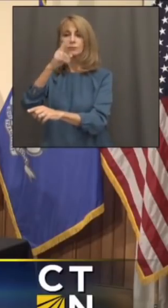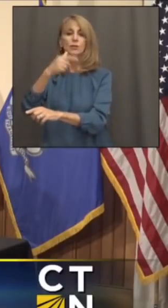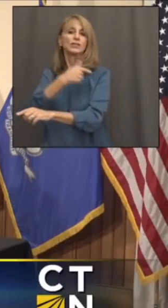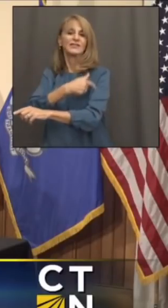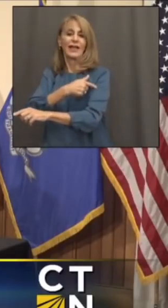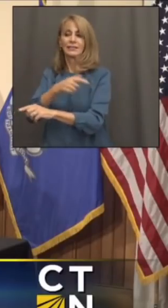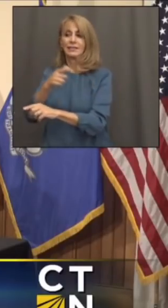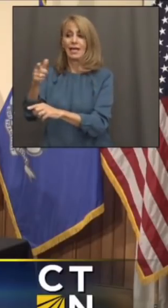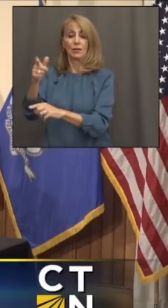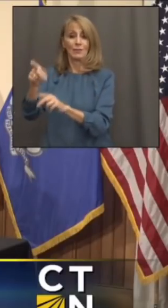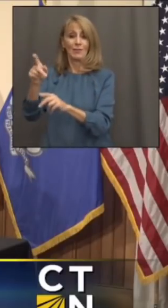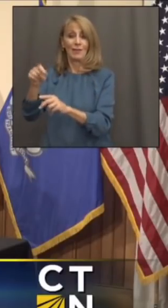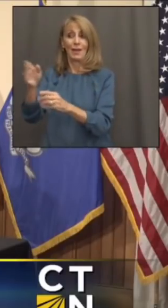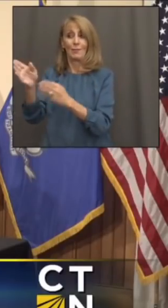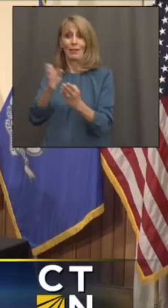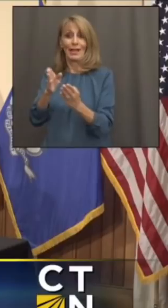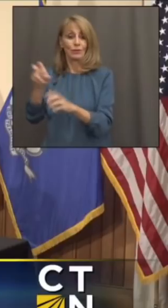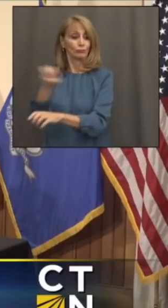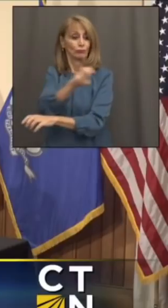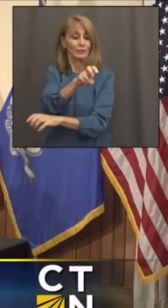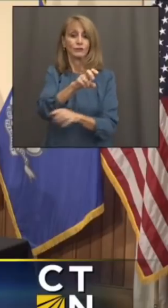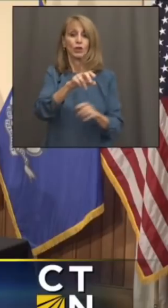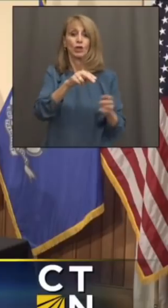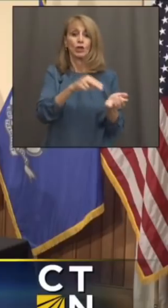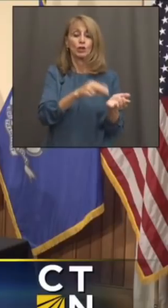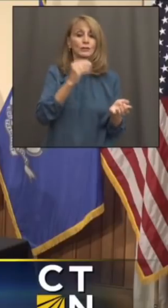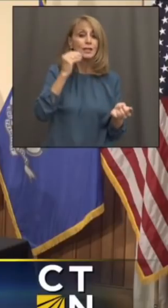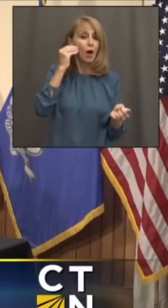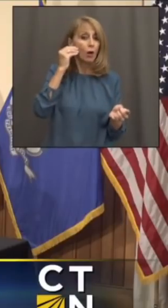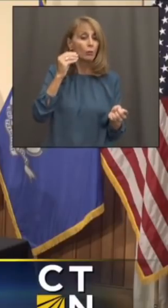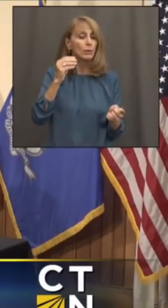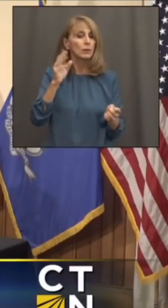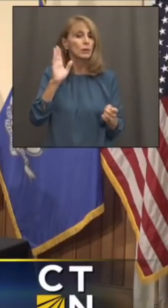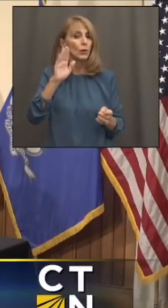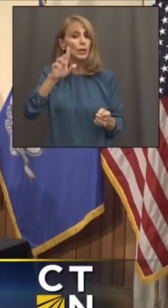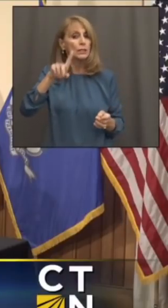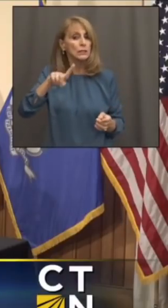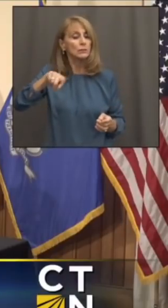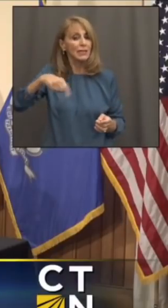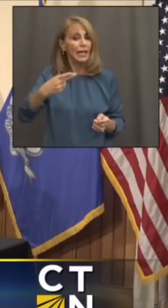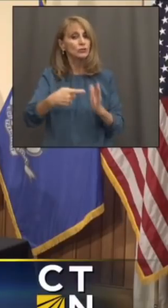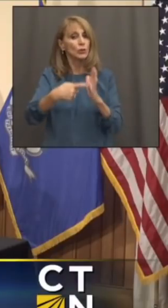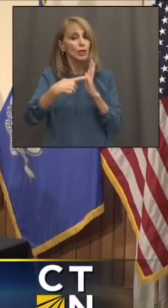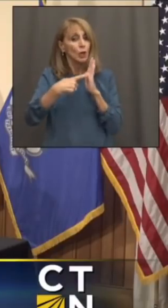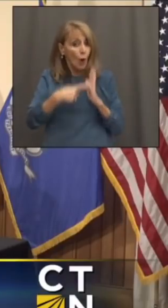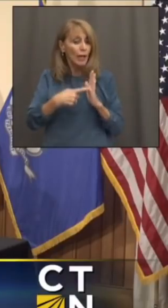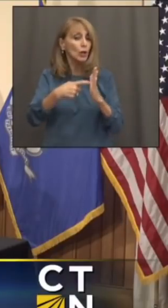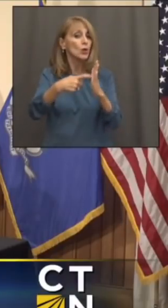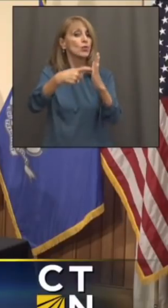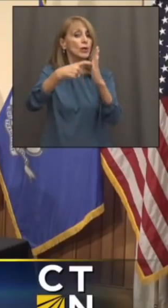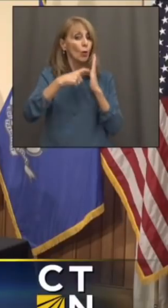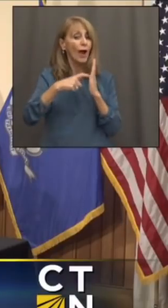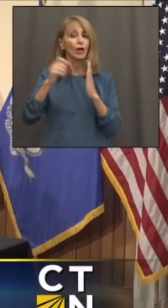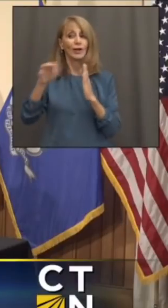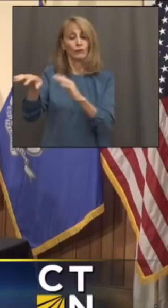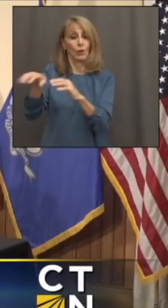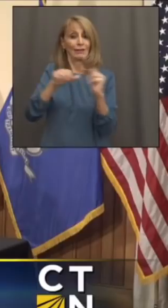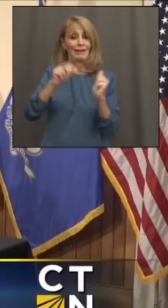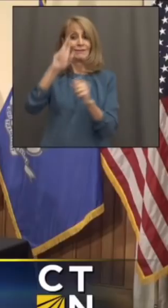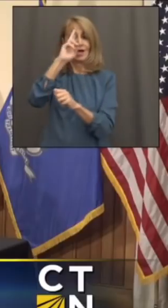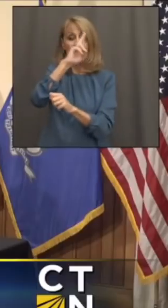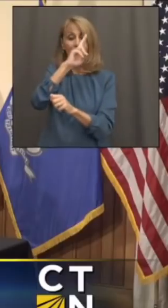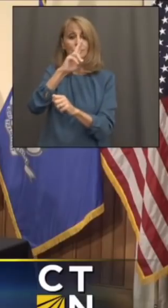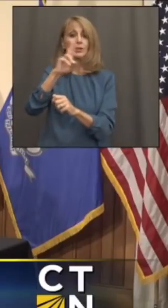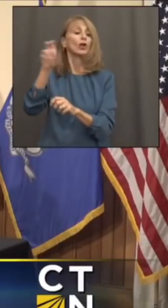all of them. Are all the hospitals, uh, is DPH requiring all patients being discharged from a